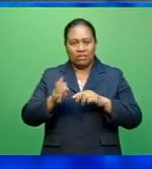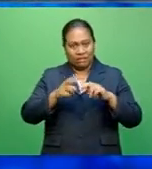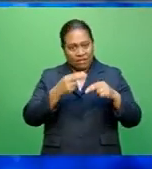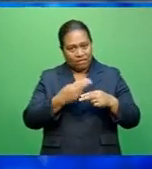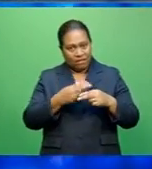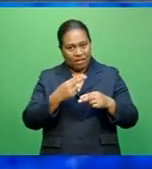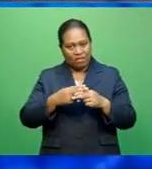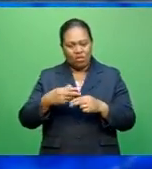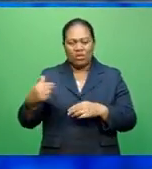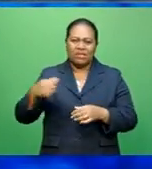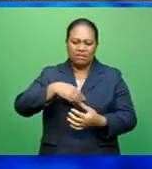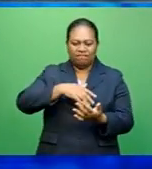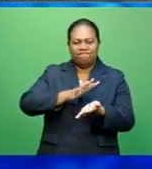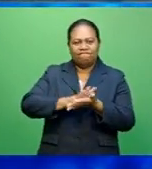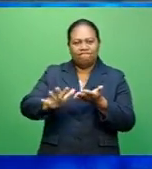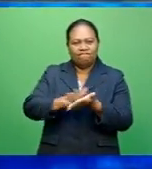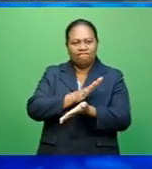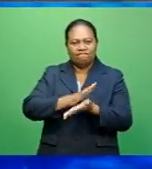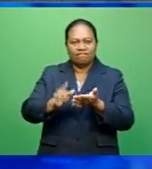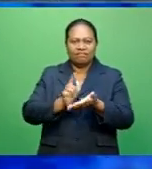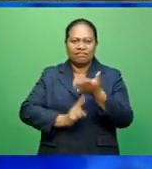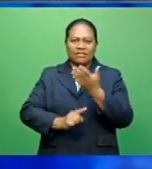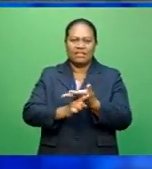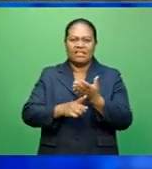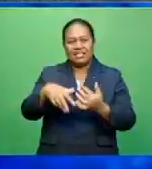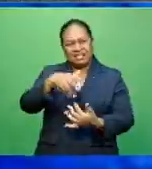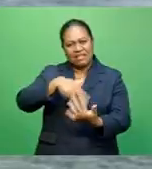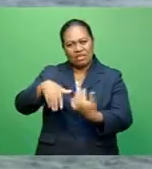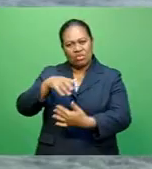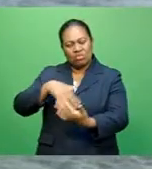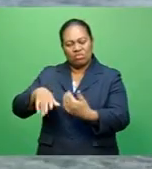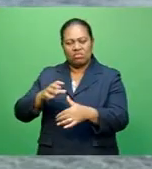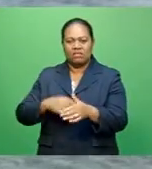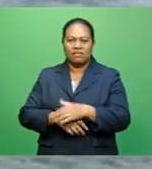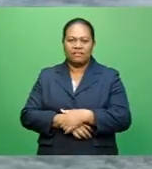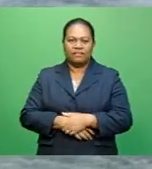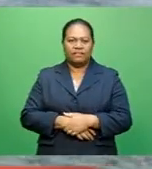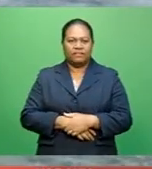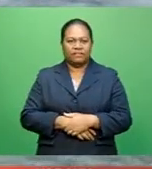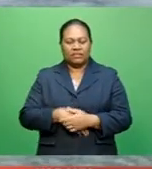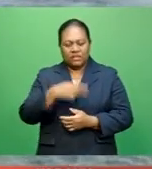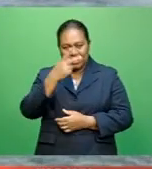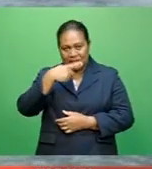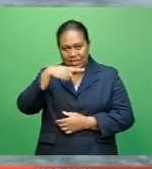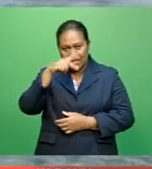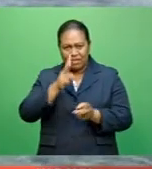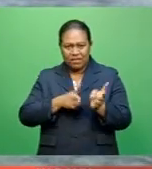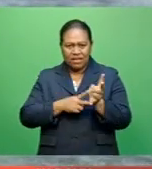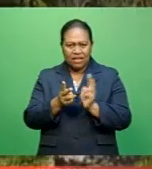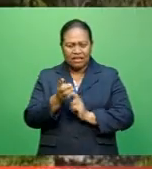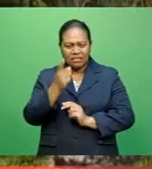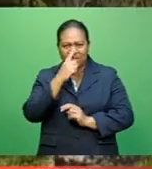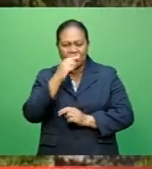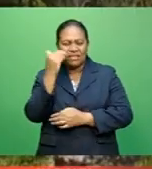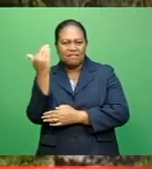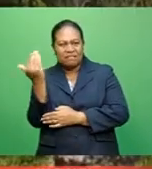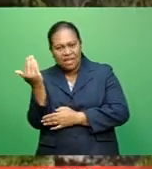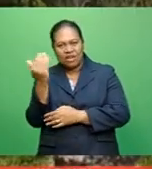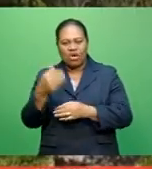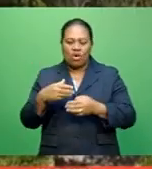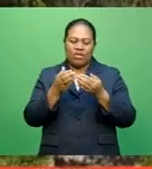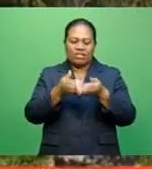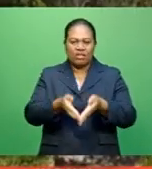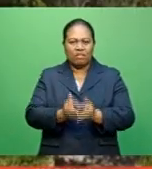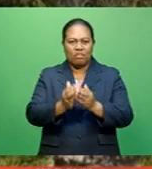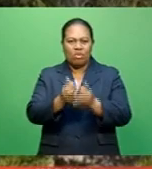cyclone Yasa and Ana last month. Kelly Valdala reports. Kandavo villages depend on these small boats for everyday travel